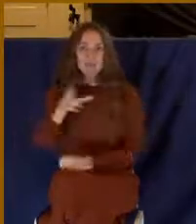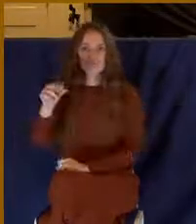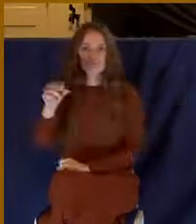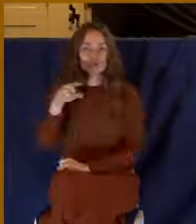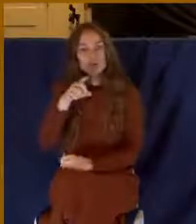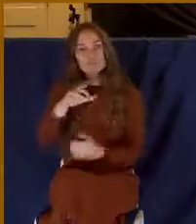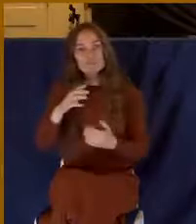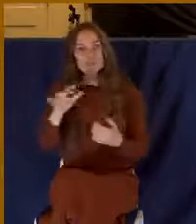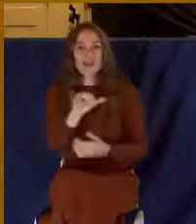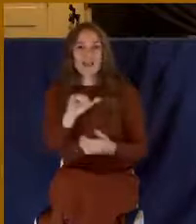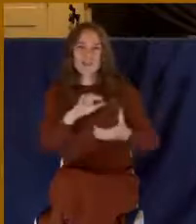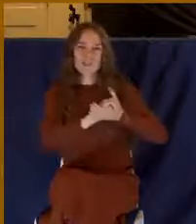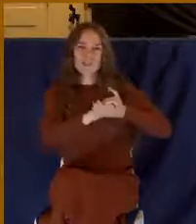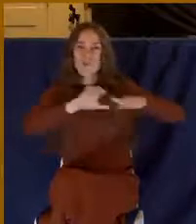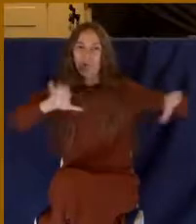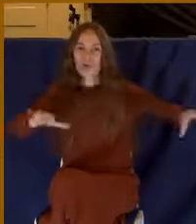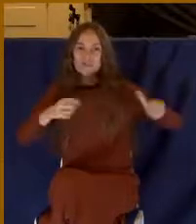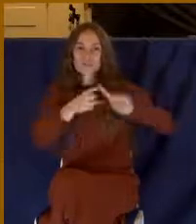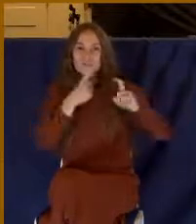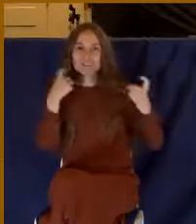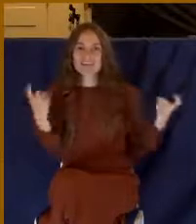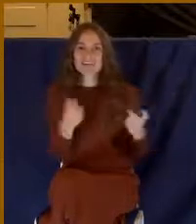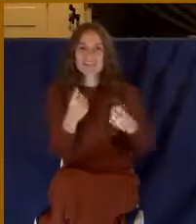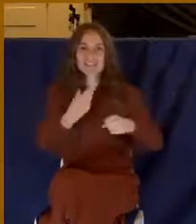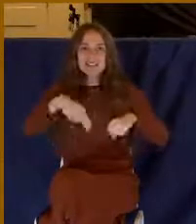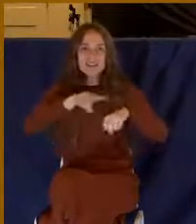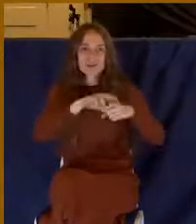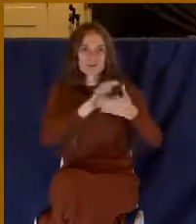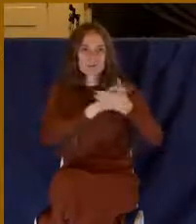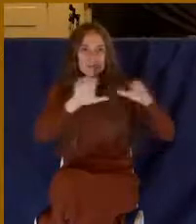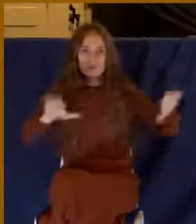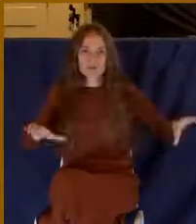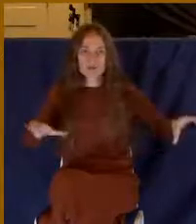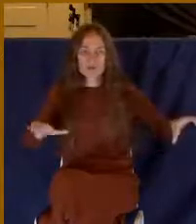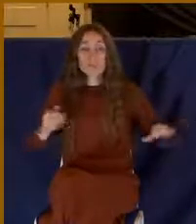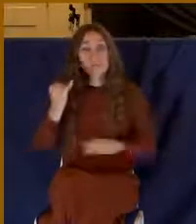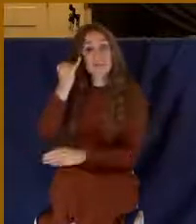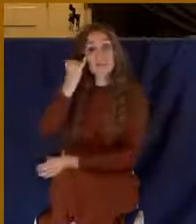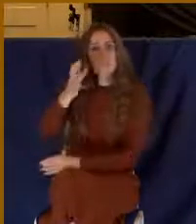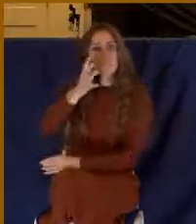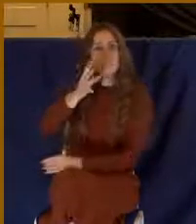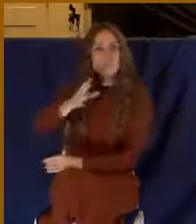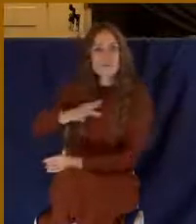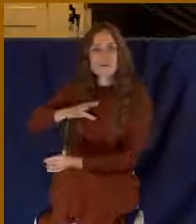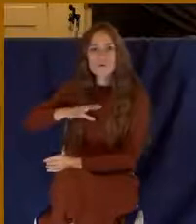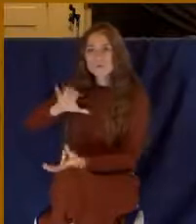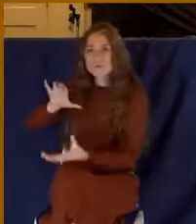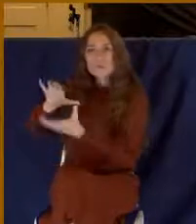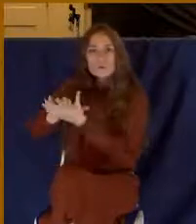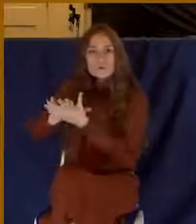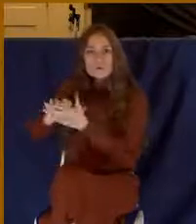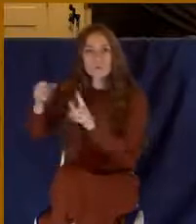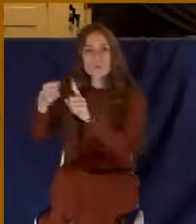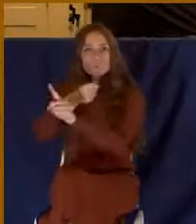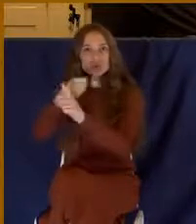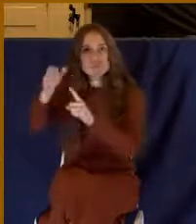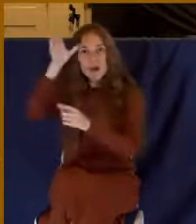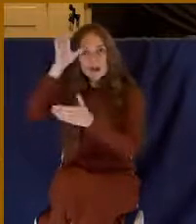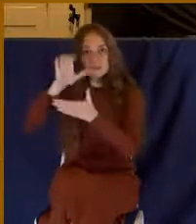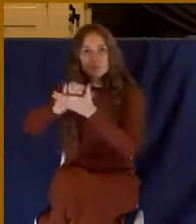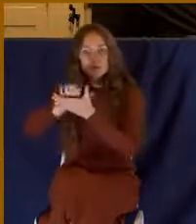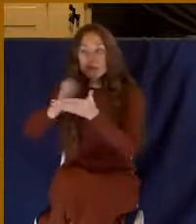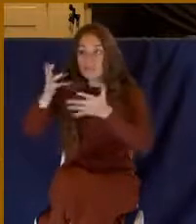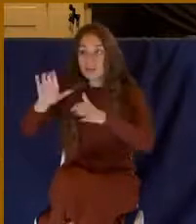you see. What woman who was divorced from an abusive husband continues to listen to him after the divorce?